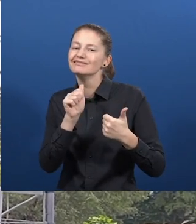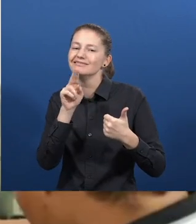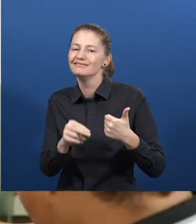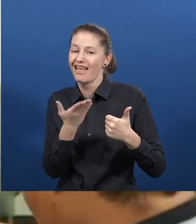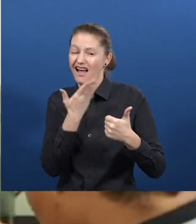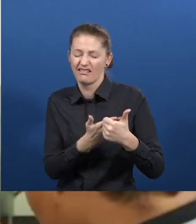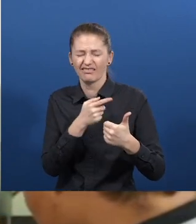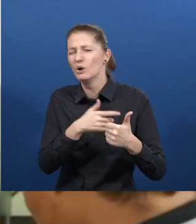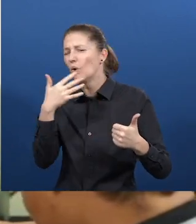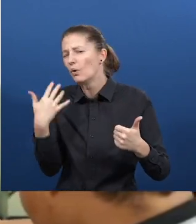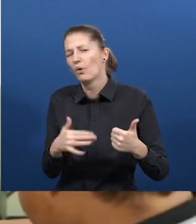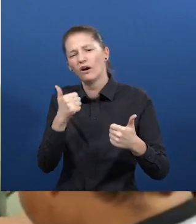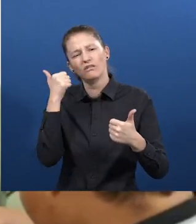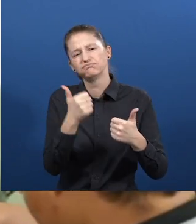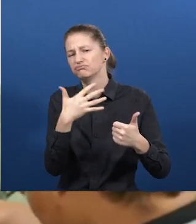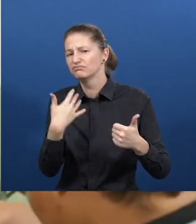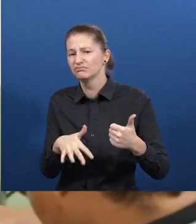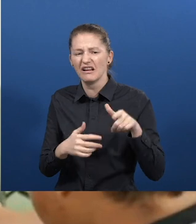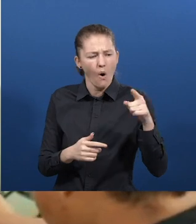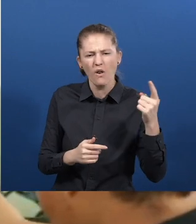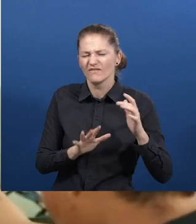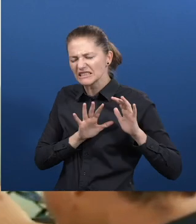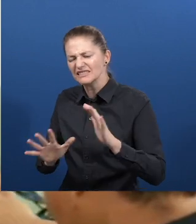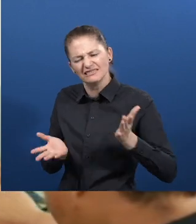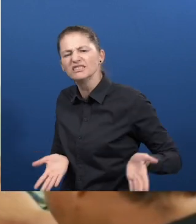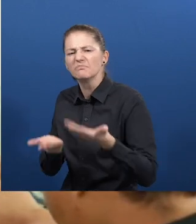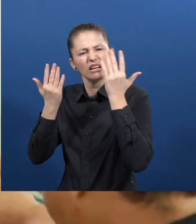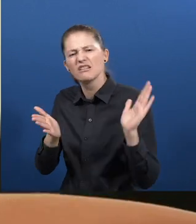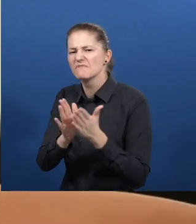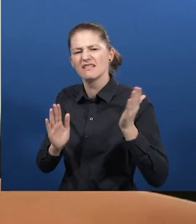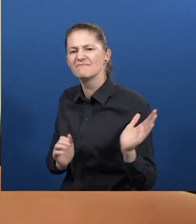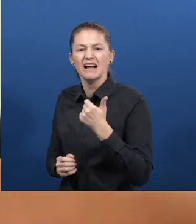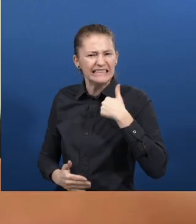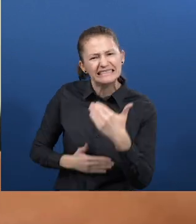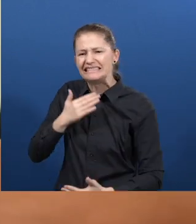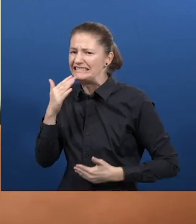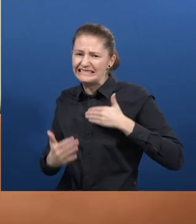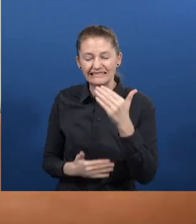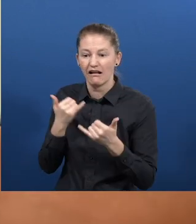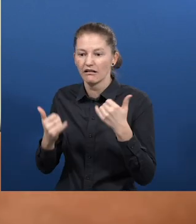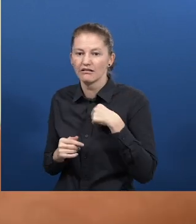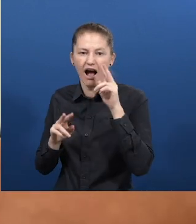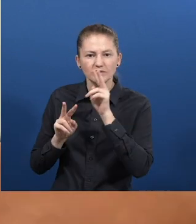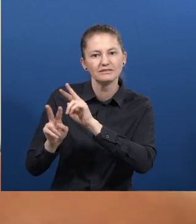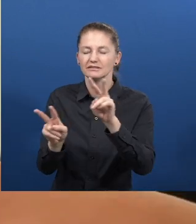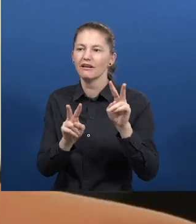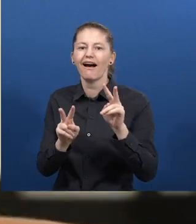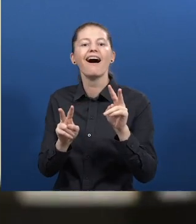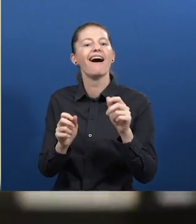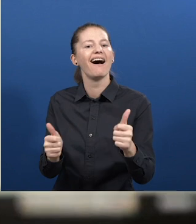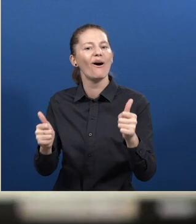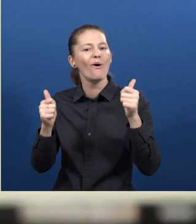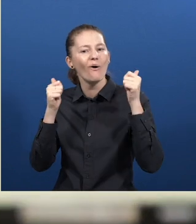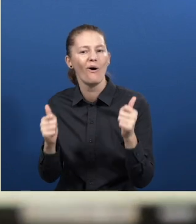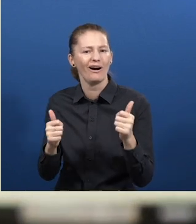constantly pushing us to think beyond what we see today as the current reality. So they are actually helping us to think, mean bring the future